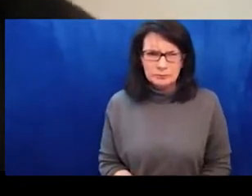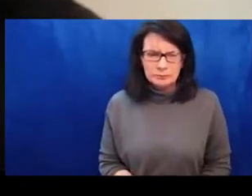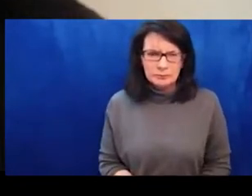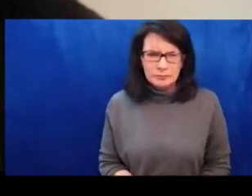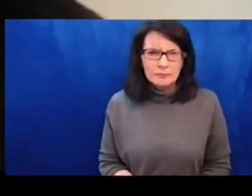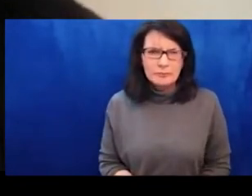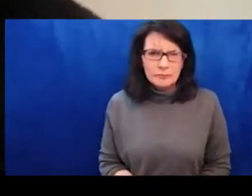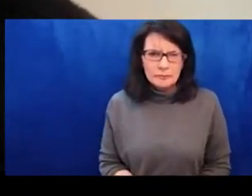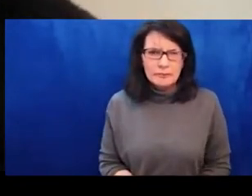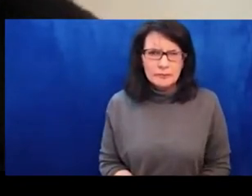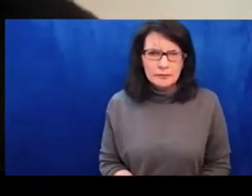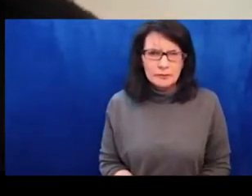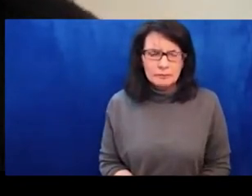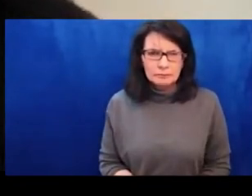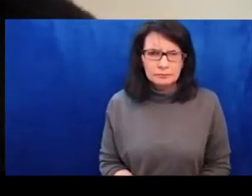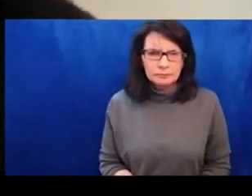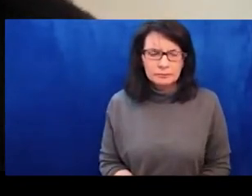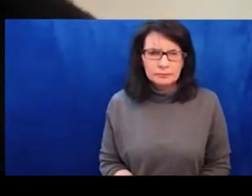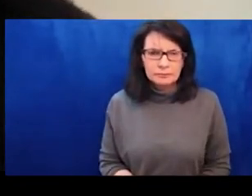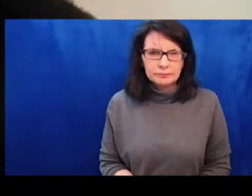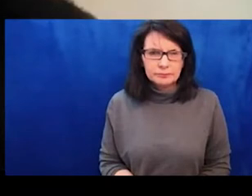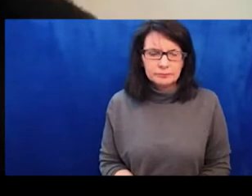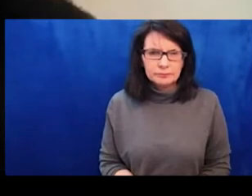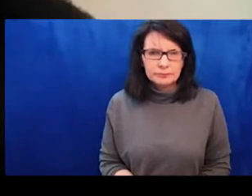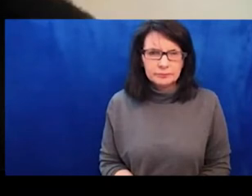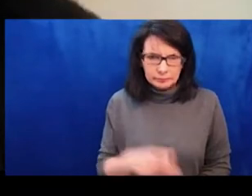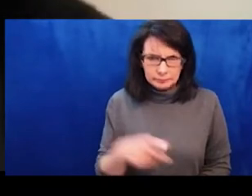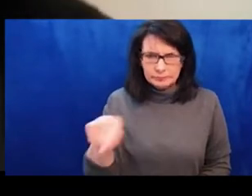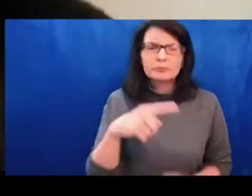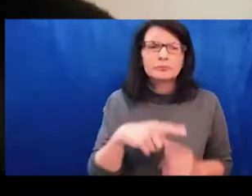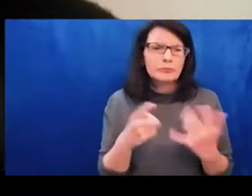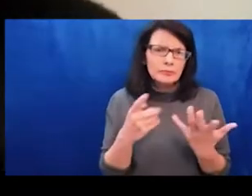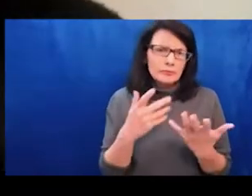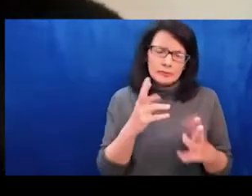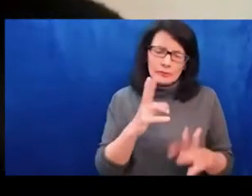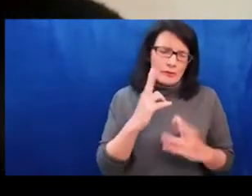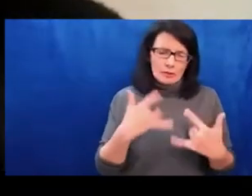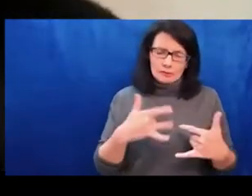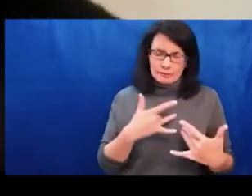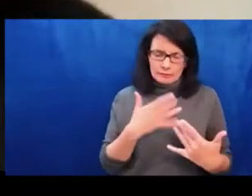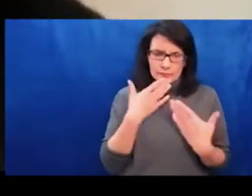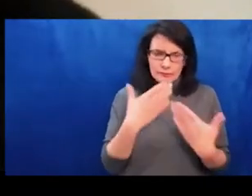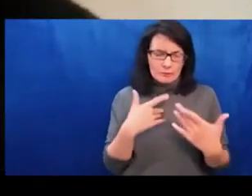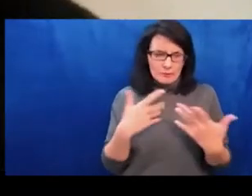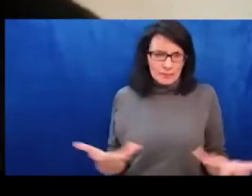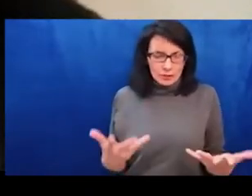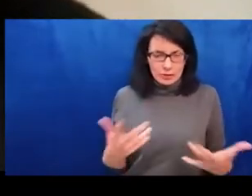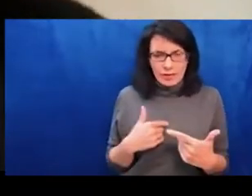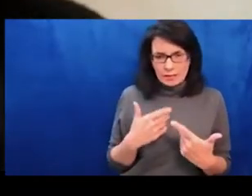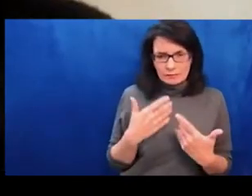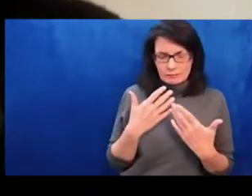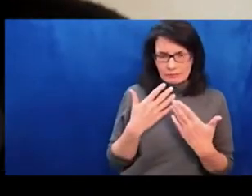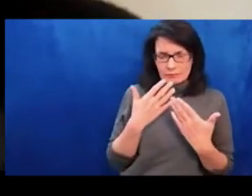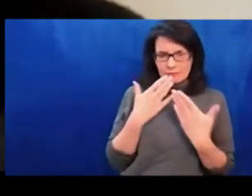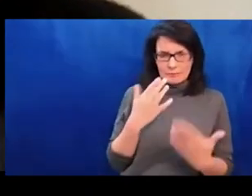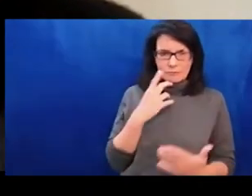So thank you again. thank you to Karina for moderating. Up next, I'd like to welcome.